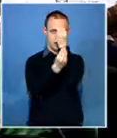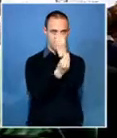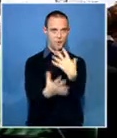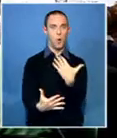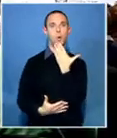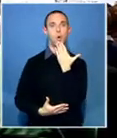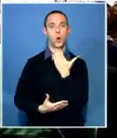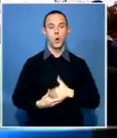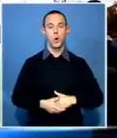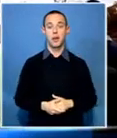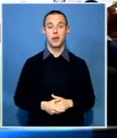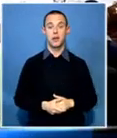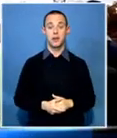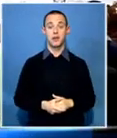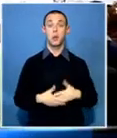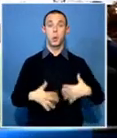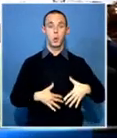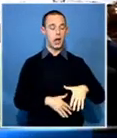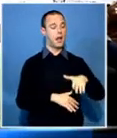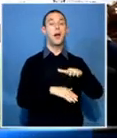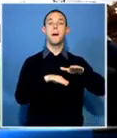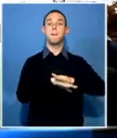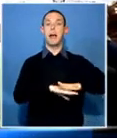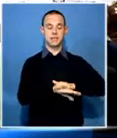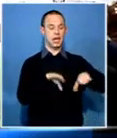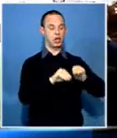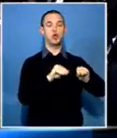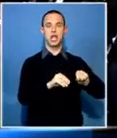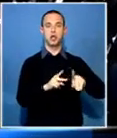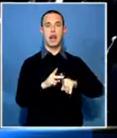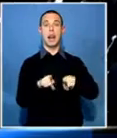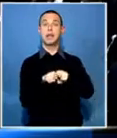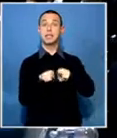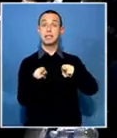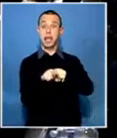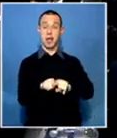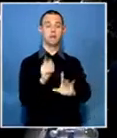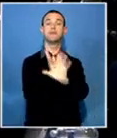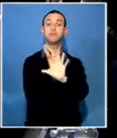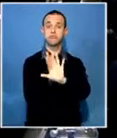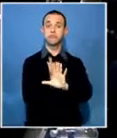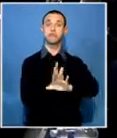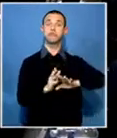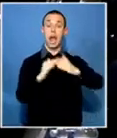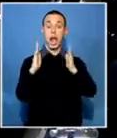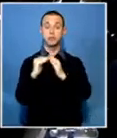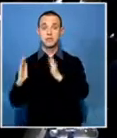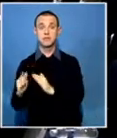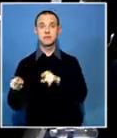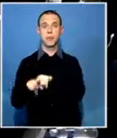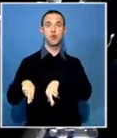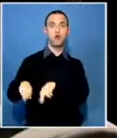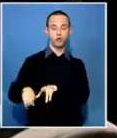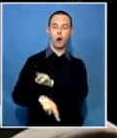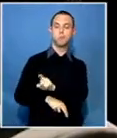The political heads of basic education, human settlements, roads and public works were retained. Former